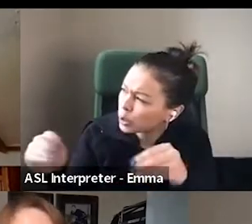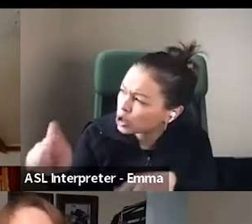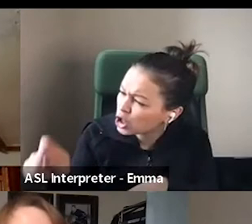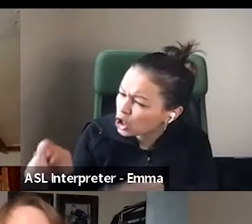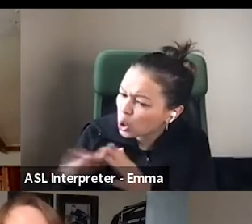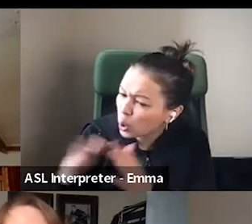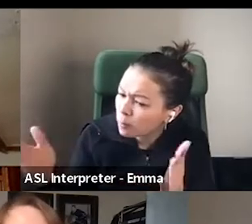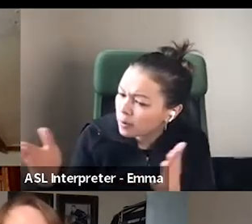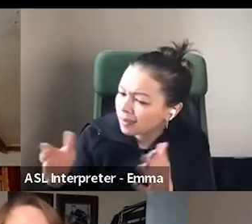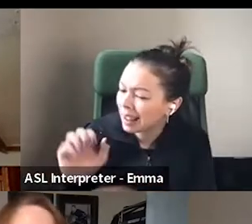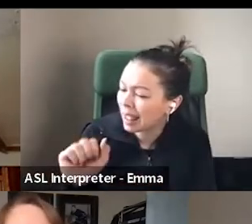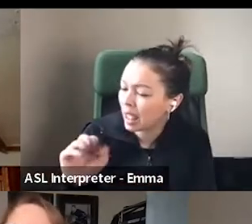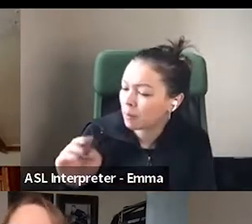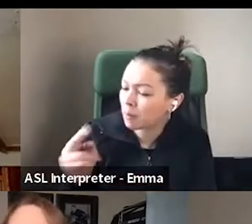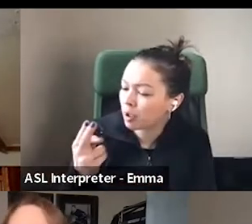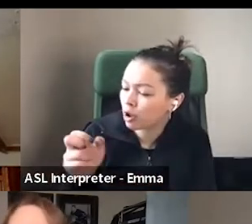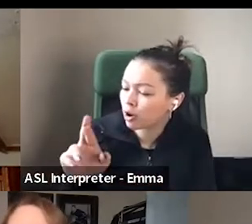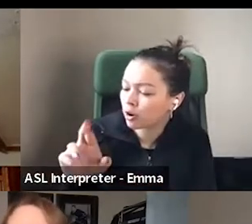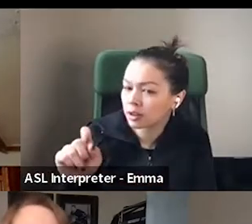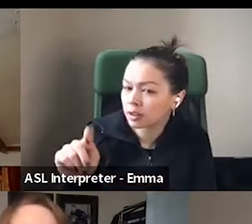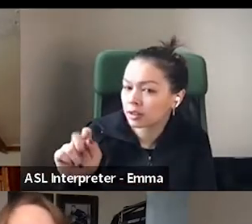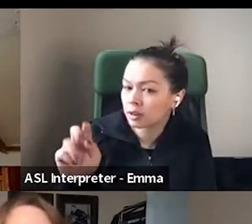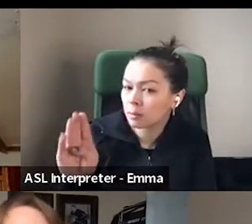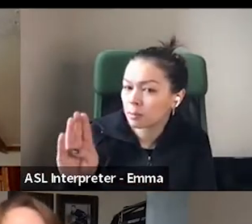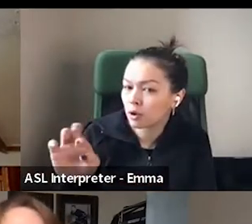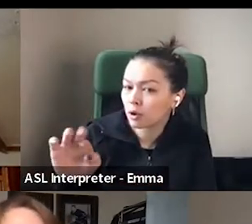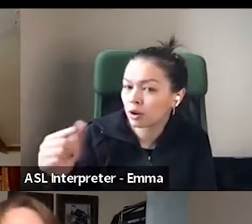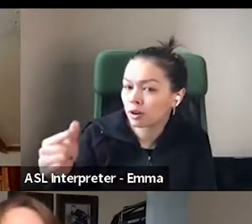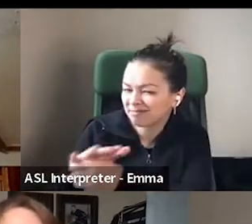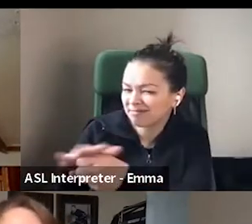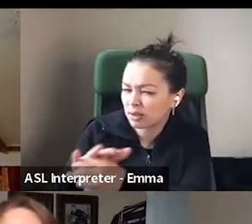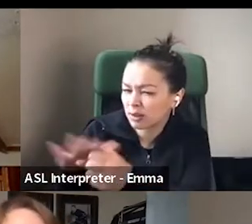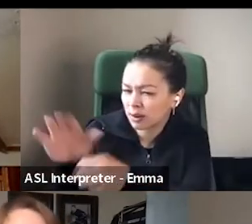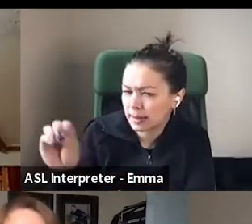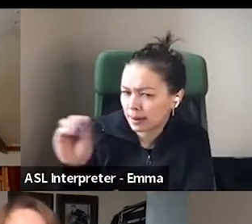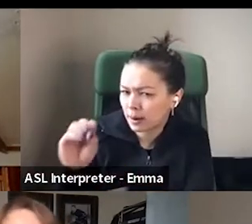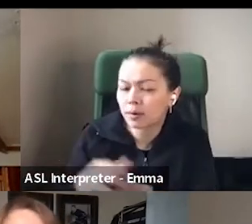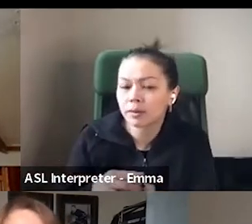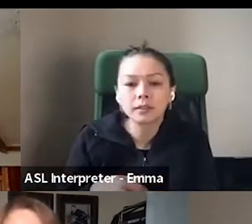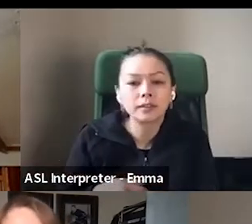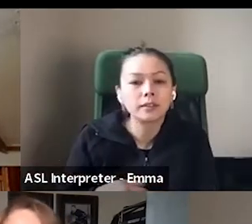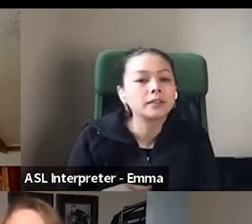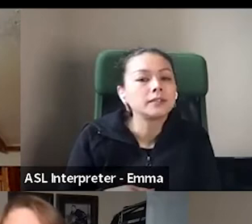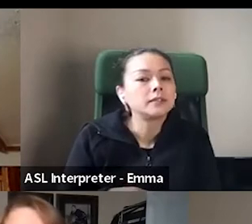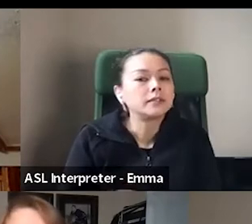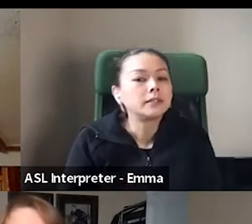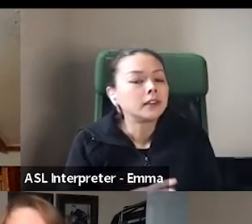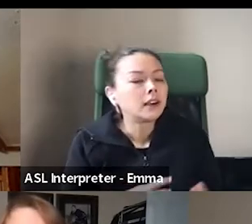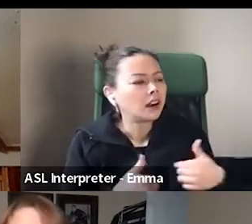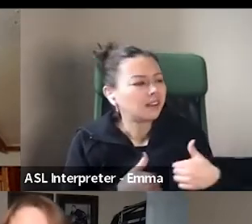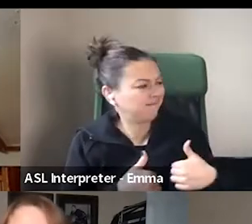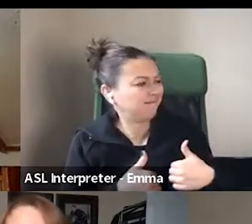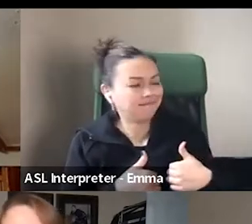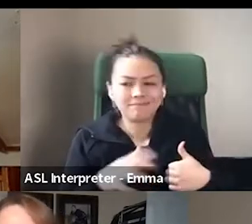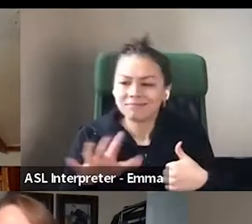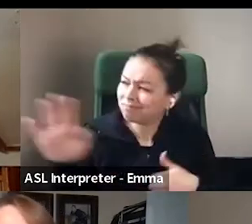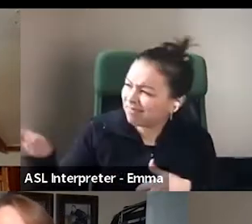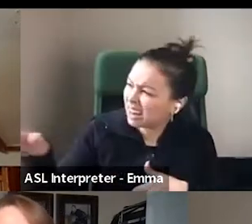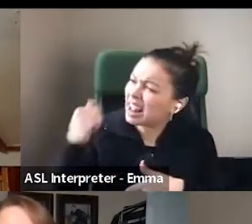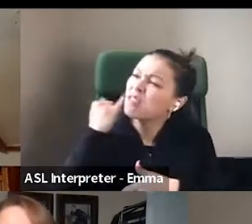me one day, if I, if I opened a bookstore, would you run it? And I thought, yeah, sure. Whatever, Richard.